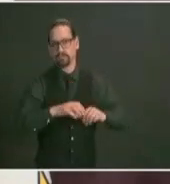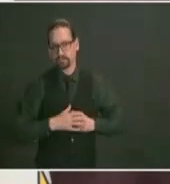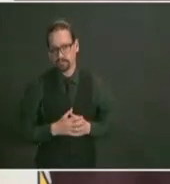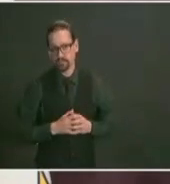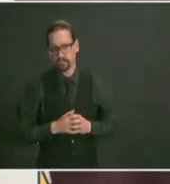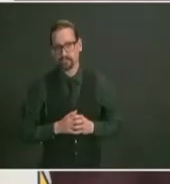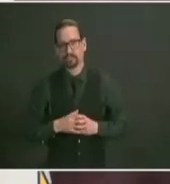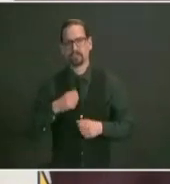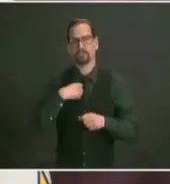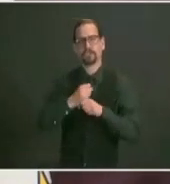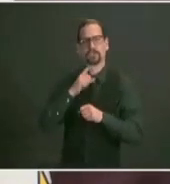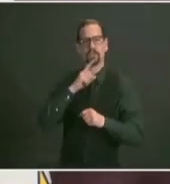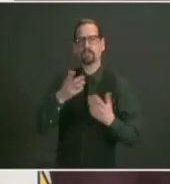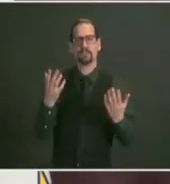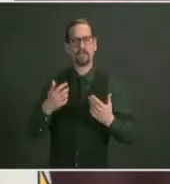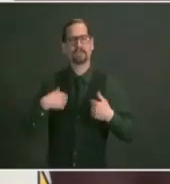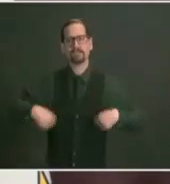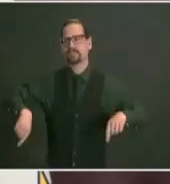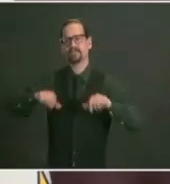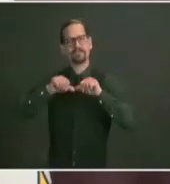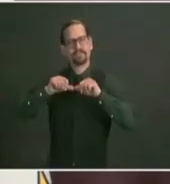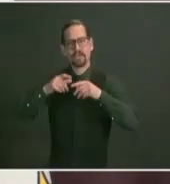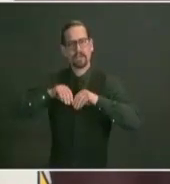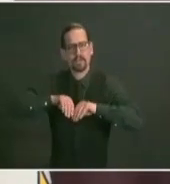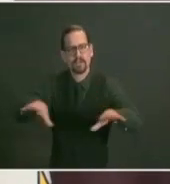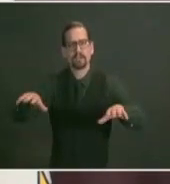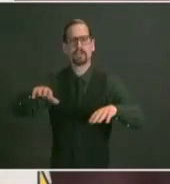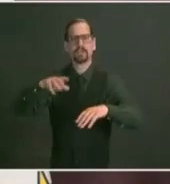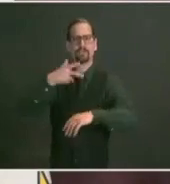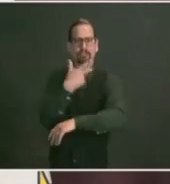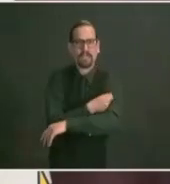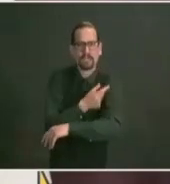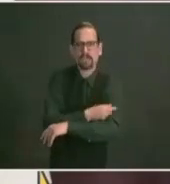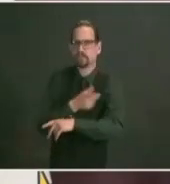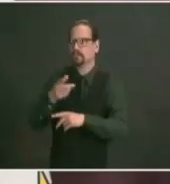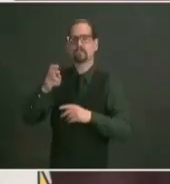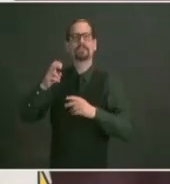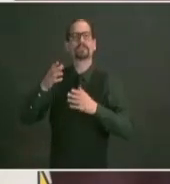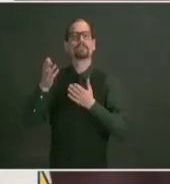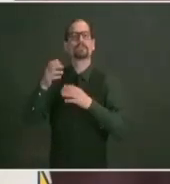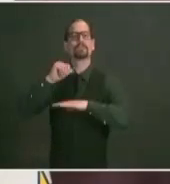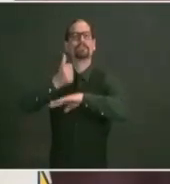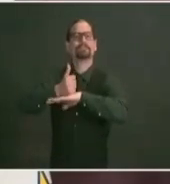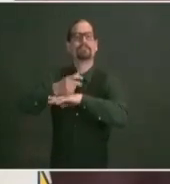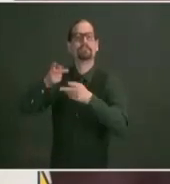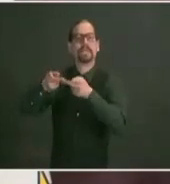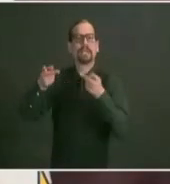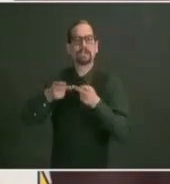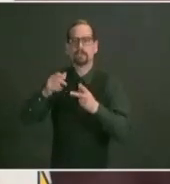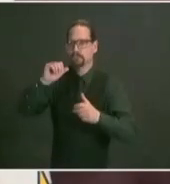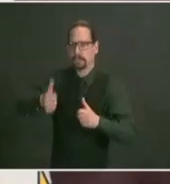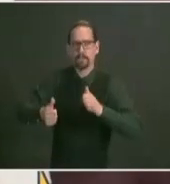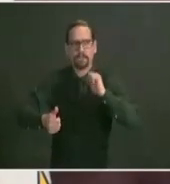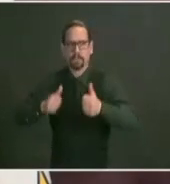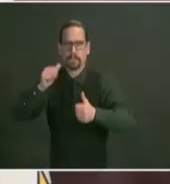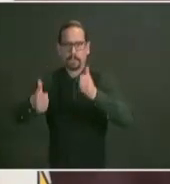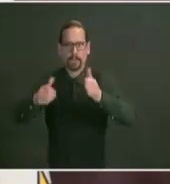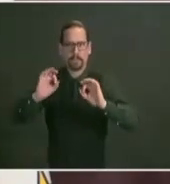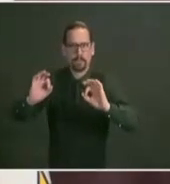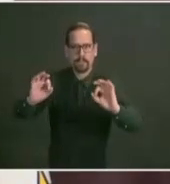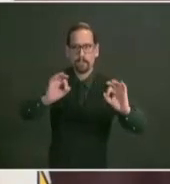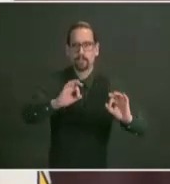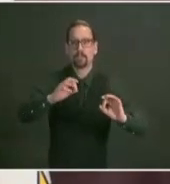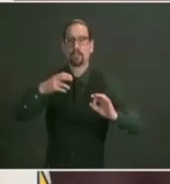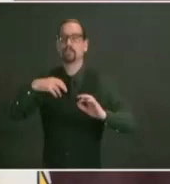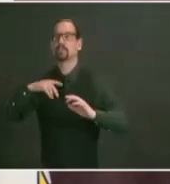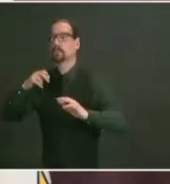into rhode island over the coming weeks as the governor shared it's even over the last 24 plus hours that